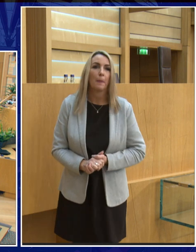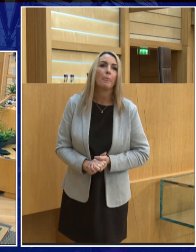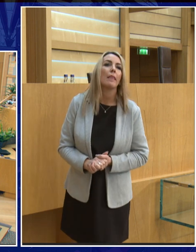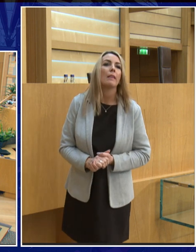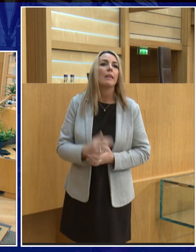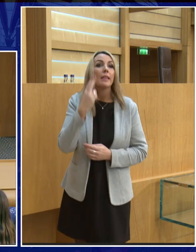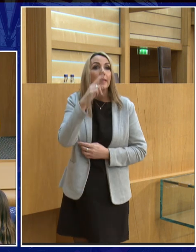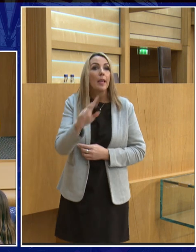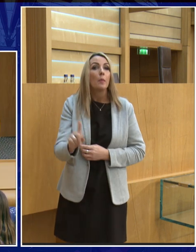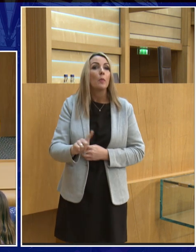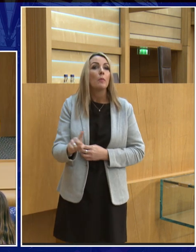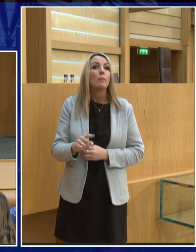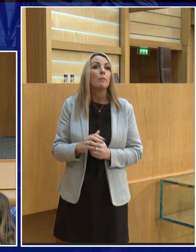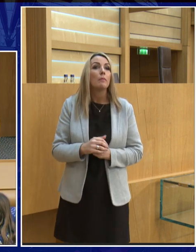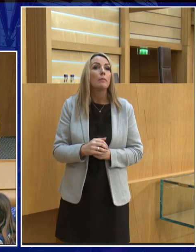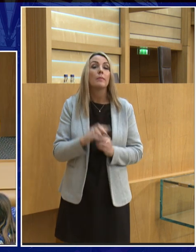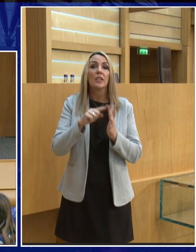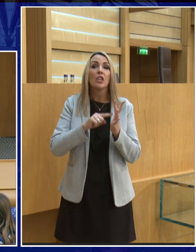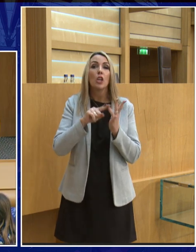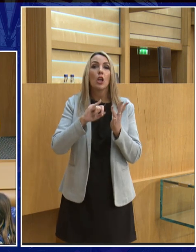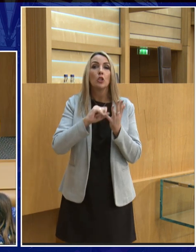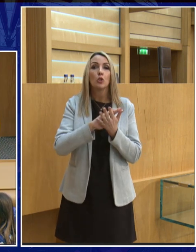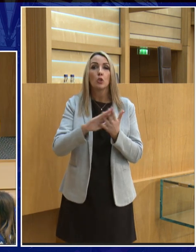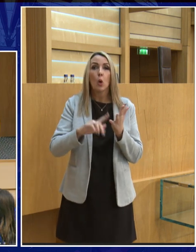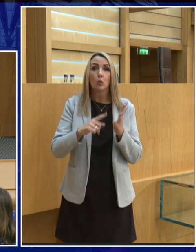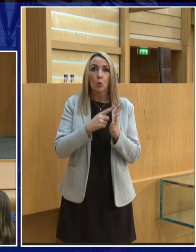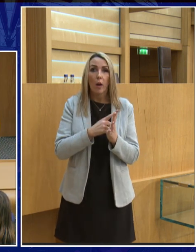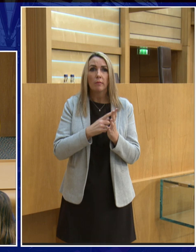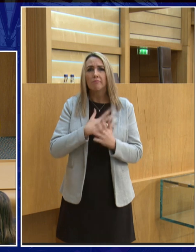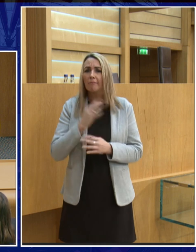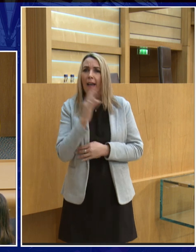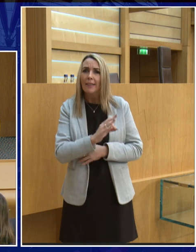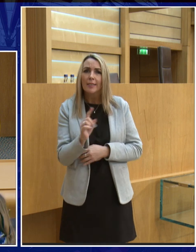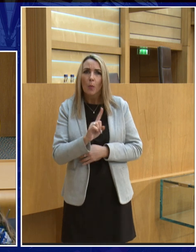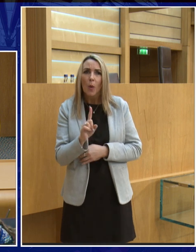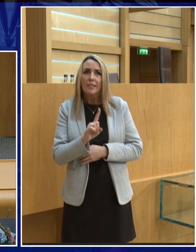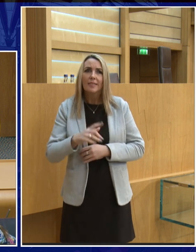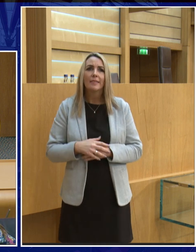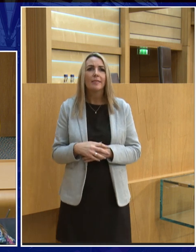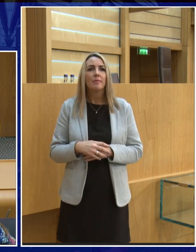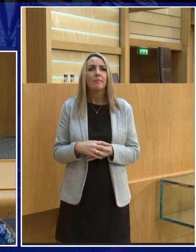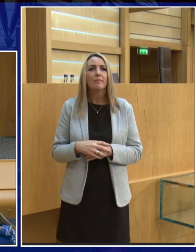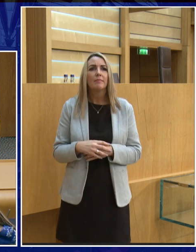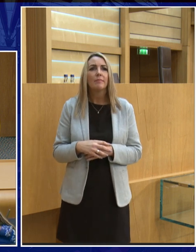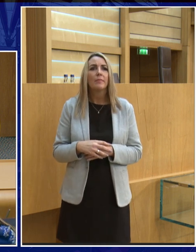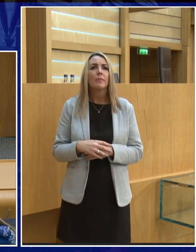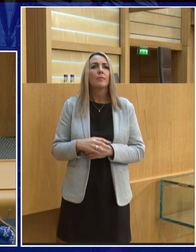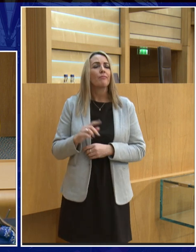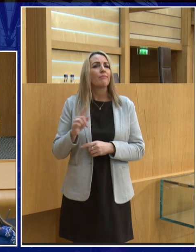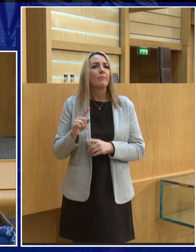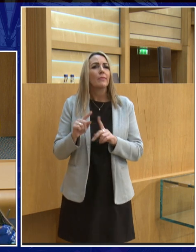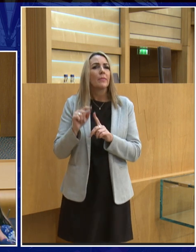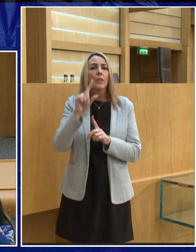what's your name Joshua Joshua what's your question Joshua how far away is the moon